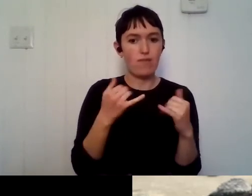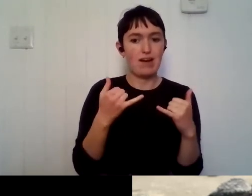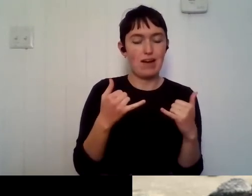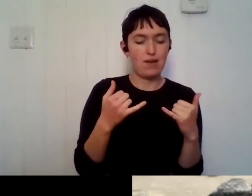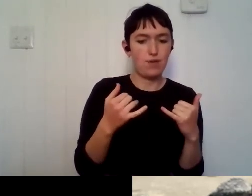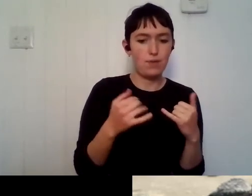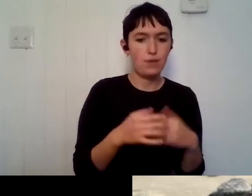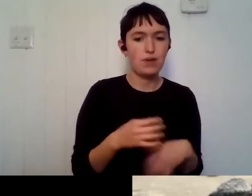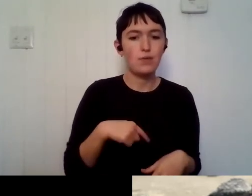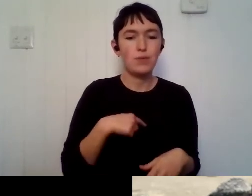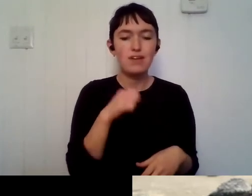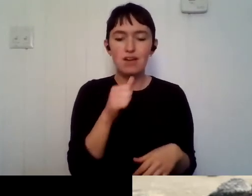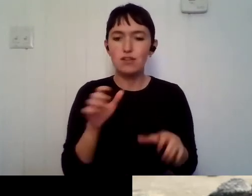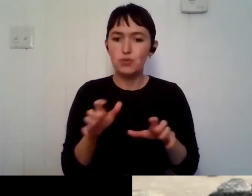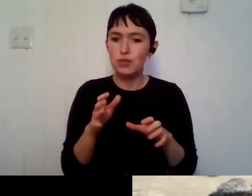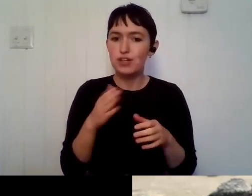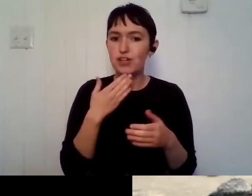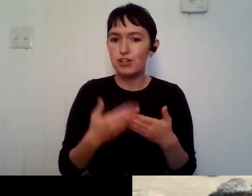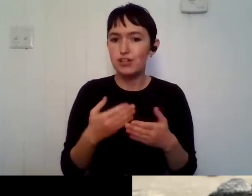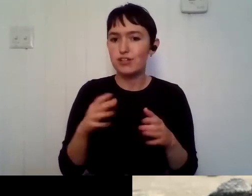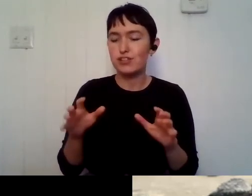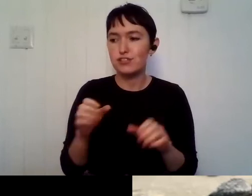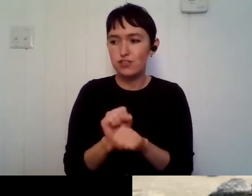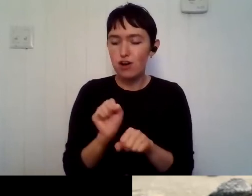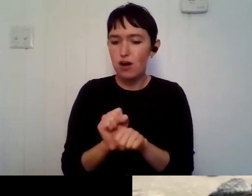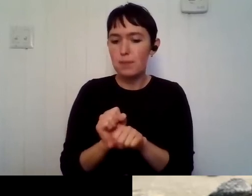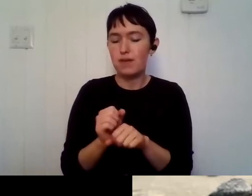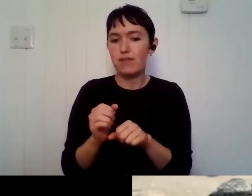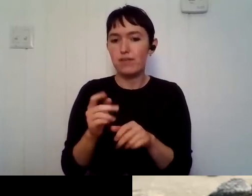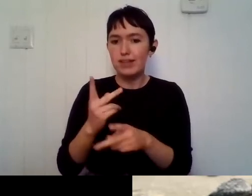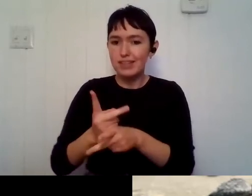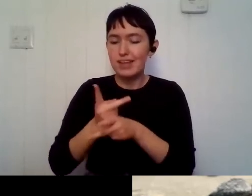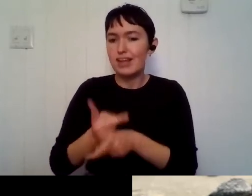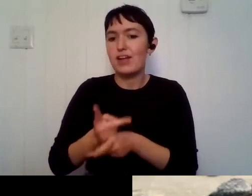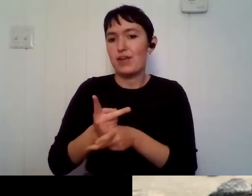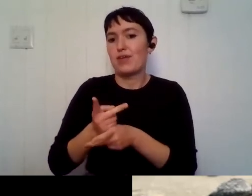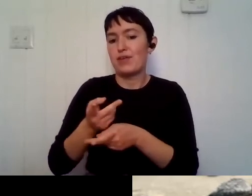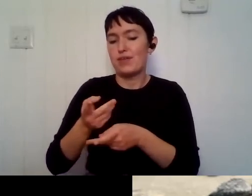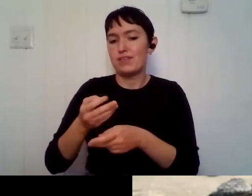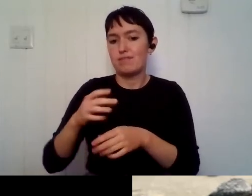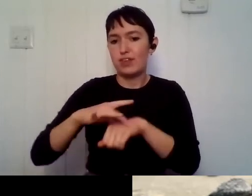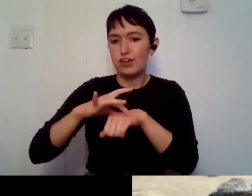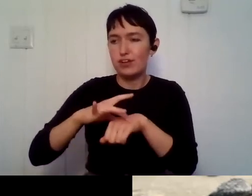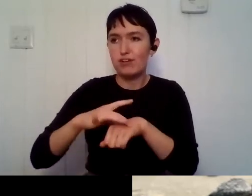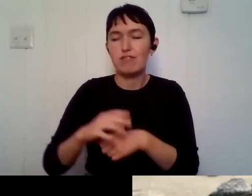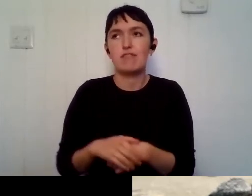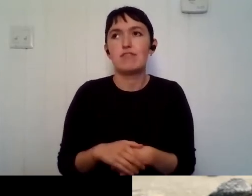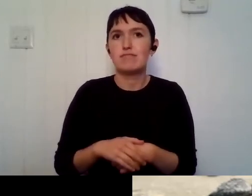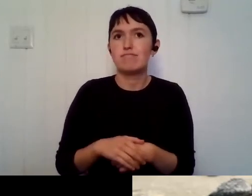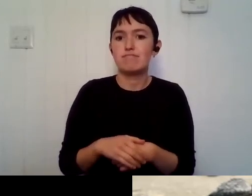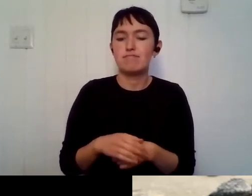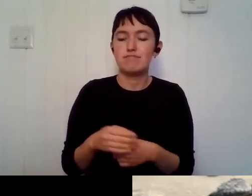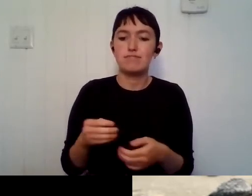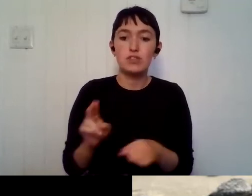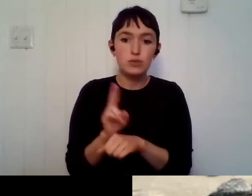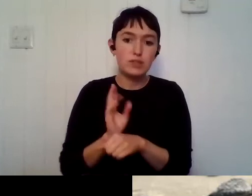being a steward, um, to the earth, um, whether it be financially, um, um, way